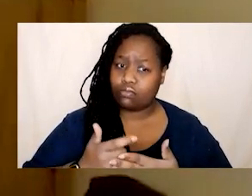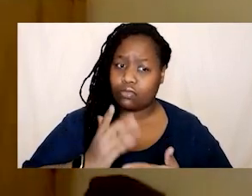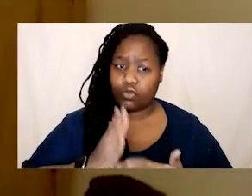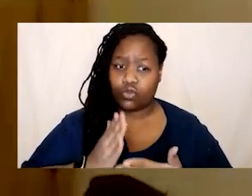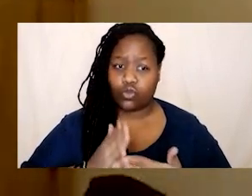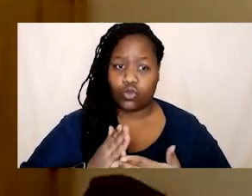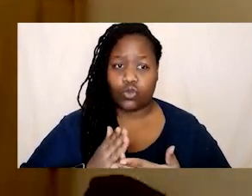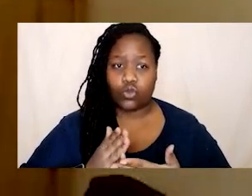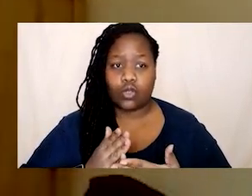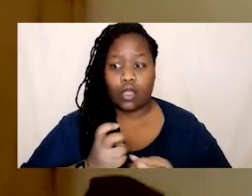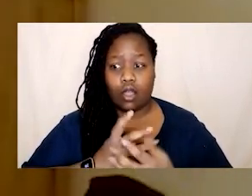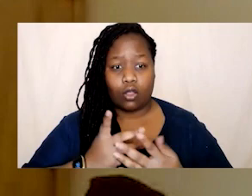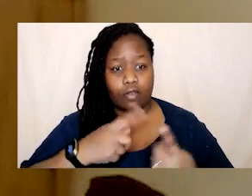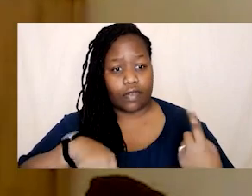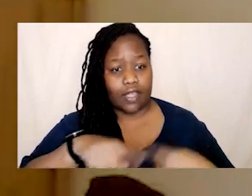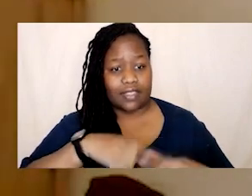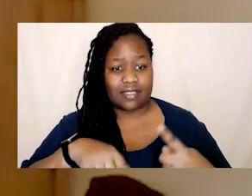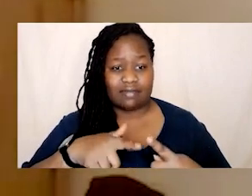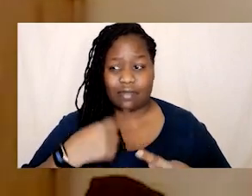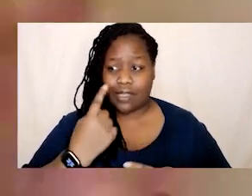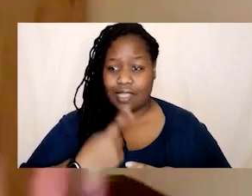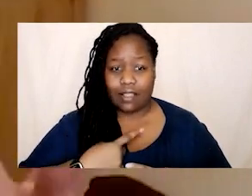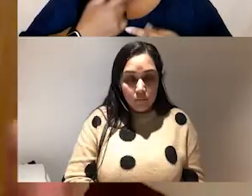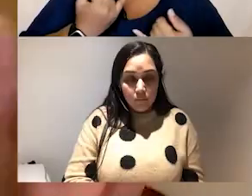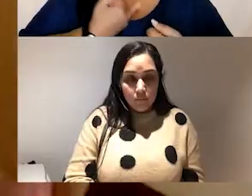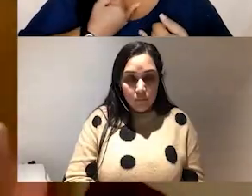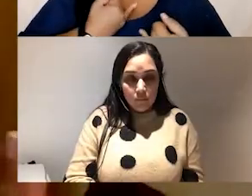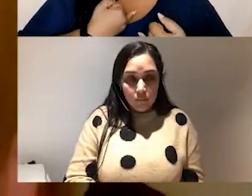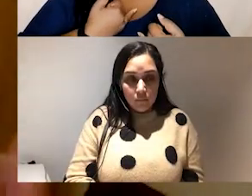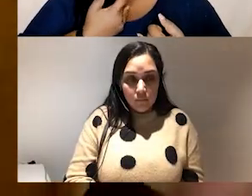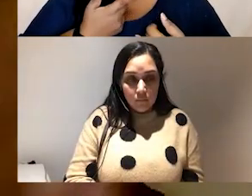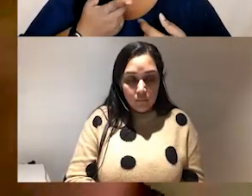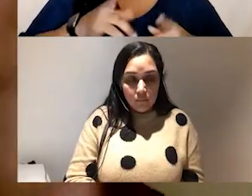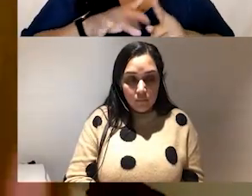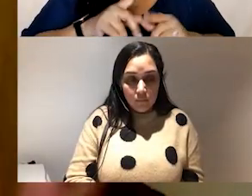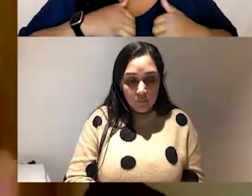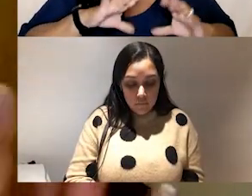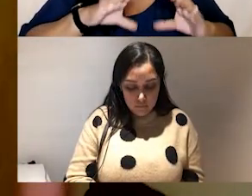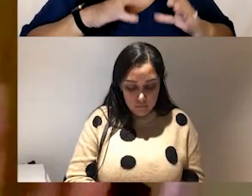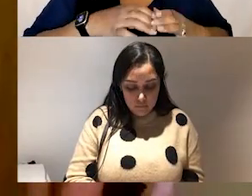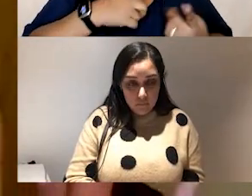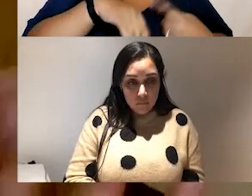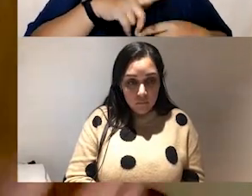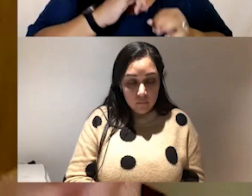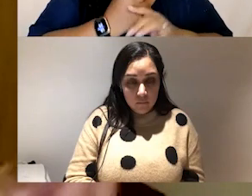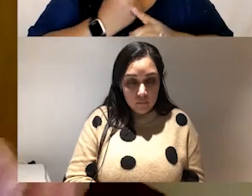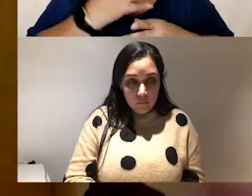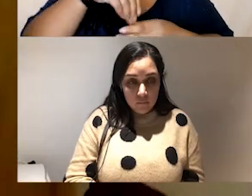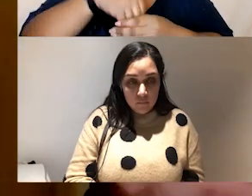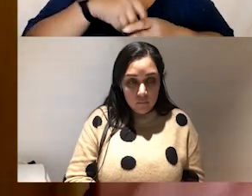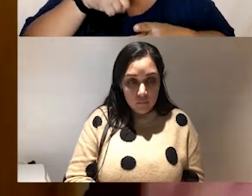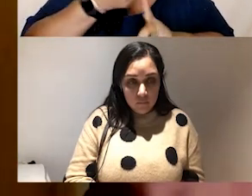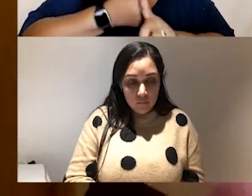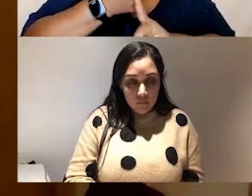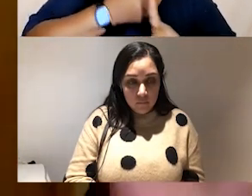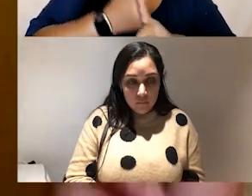know like a lot of us and I think I'm guilty of this I think my team is as well like a lot of us who would do activism it is about it's